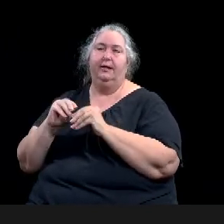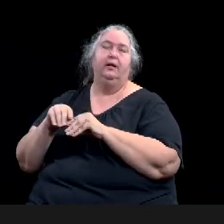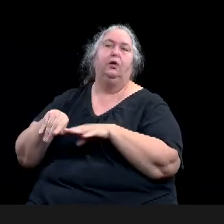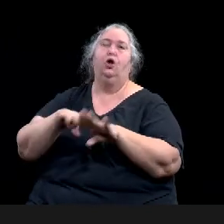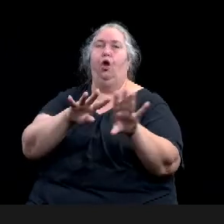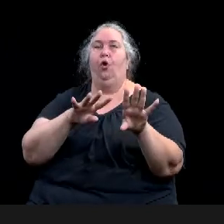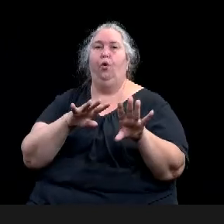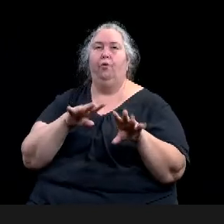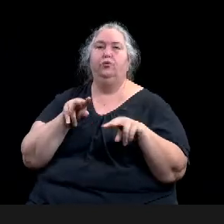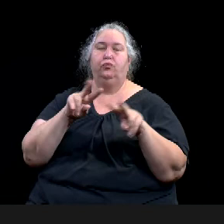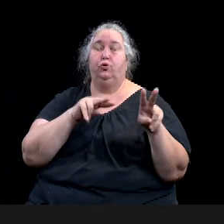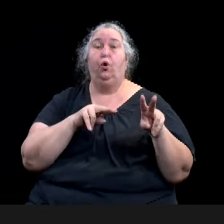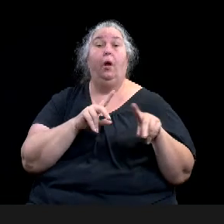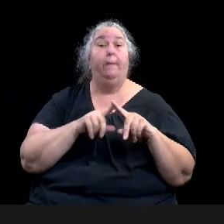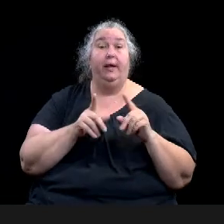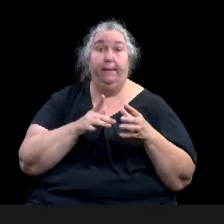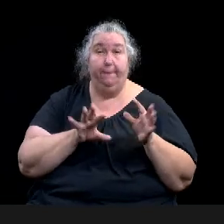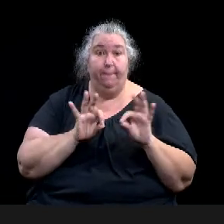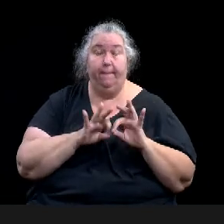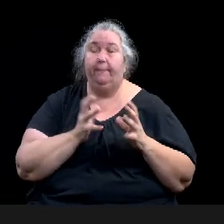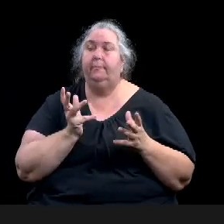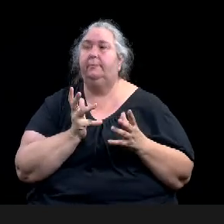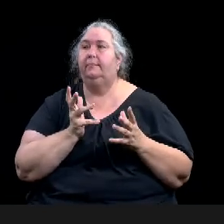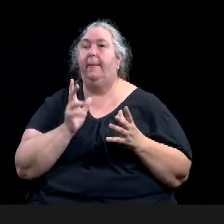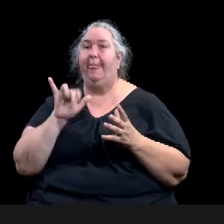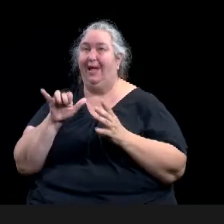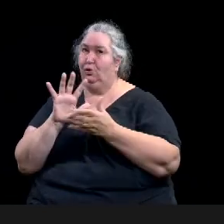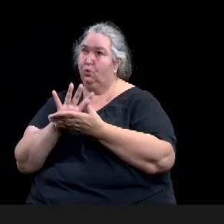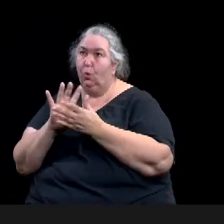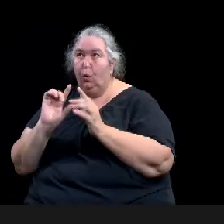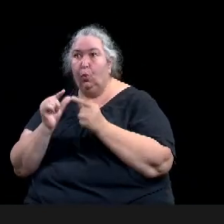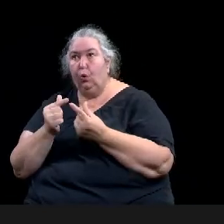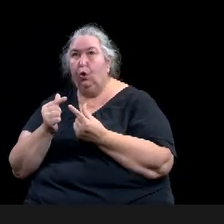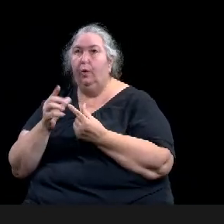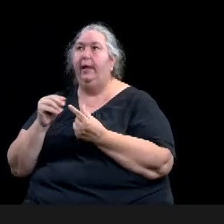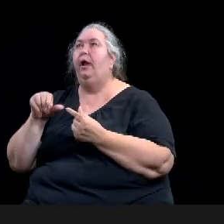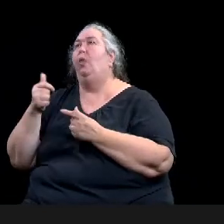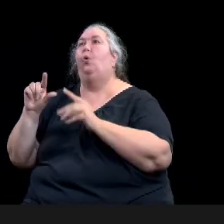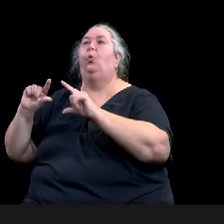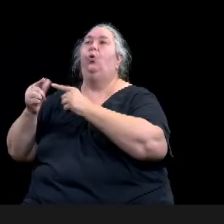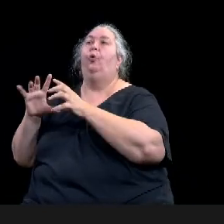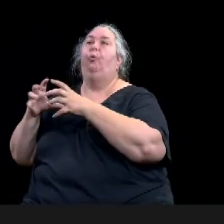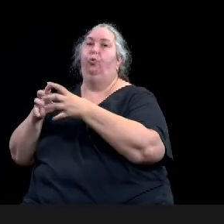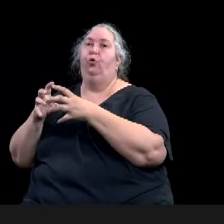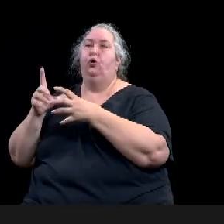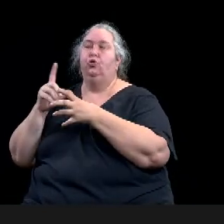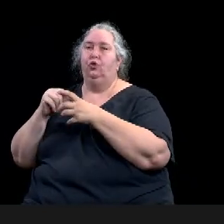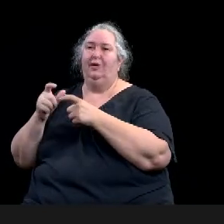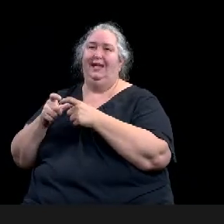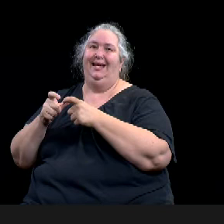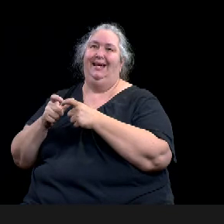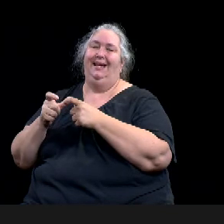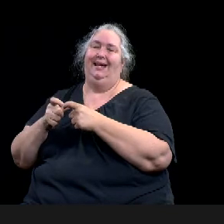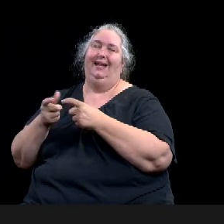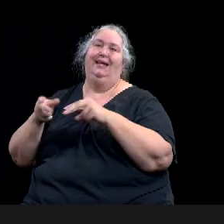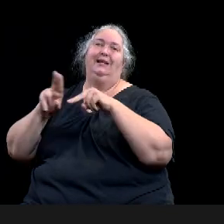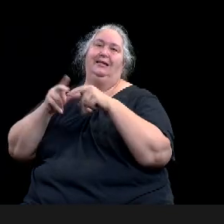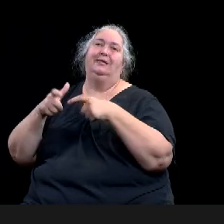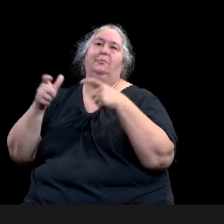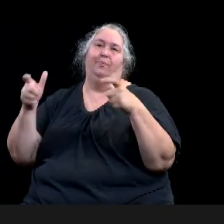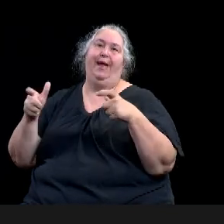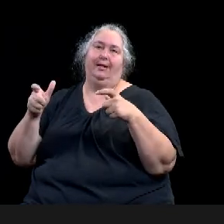restroom. And then down in the purple area, you'll see that we've expanded the archives to give some more archive growth